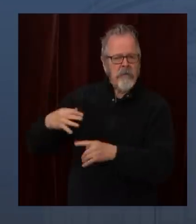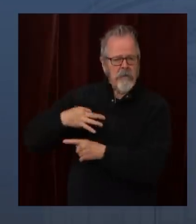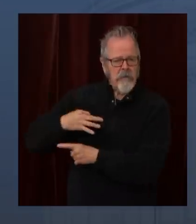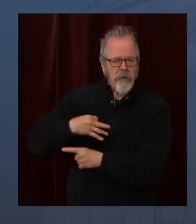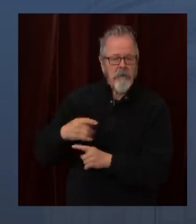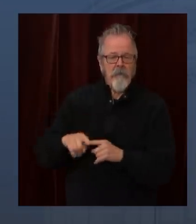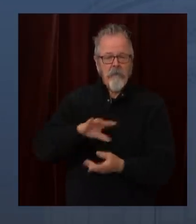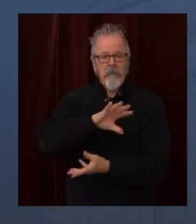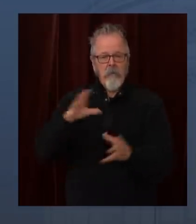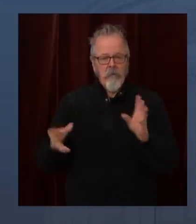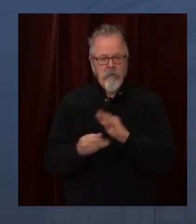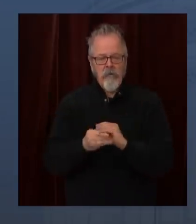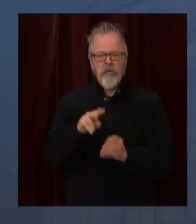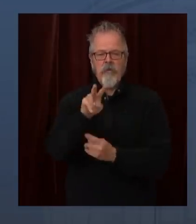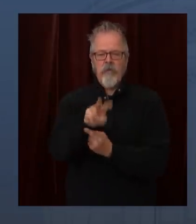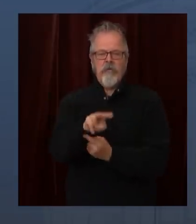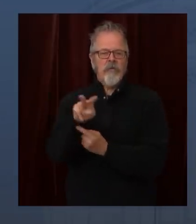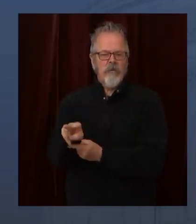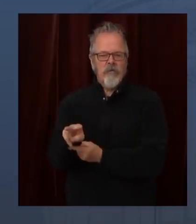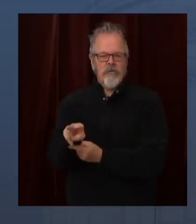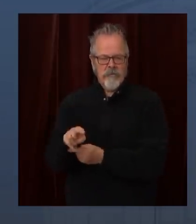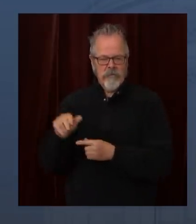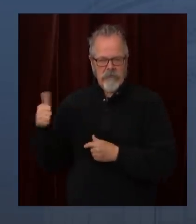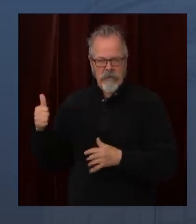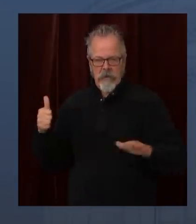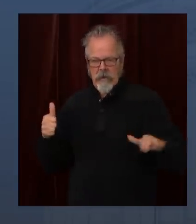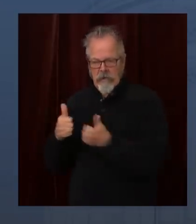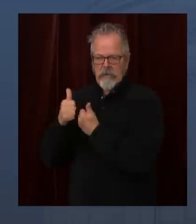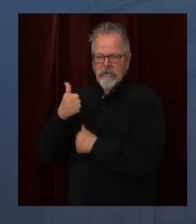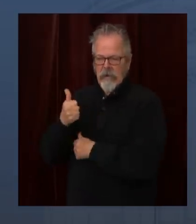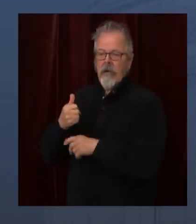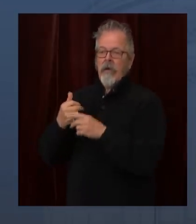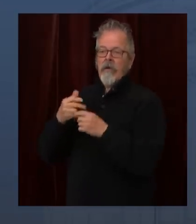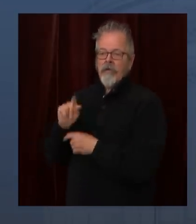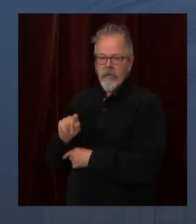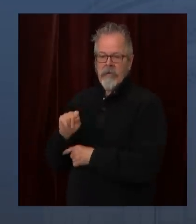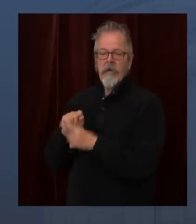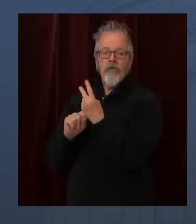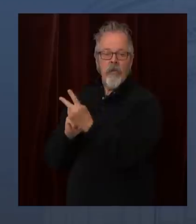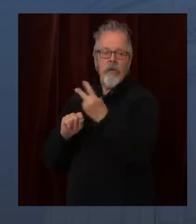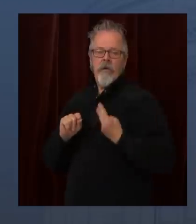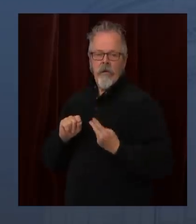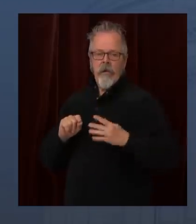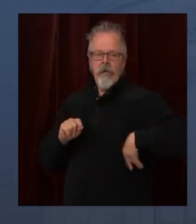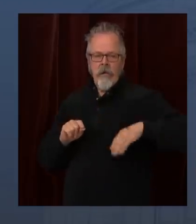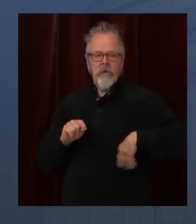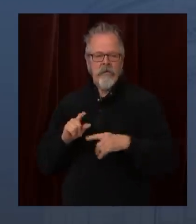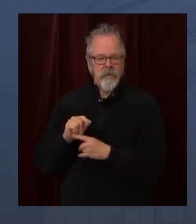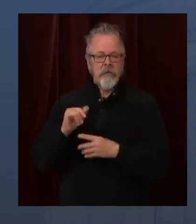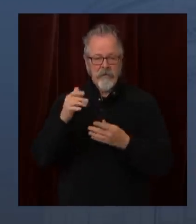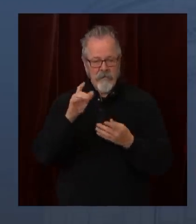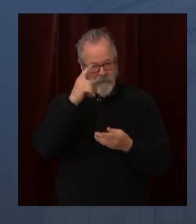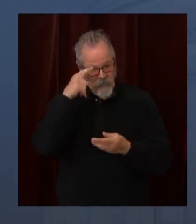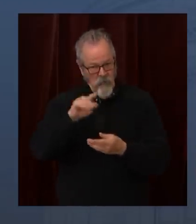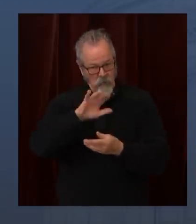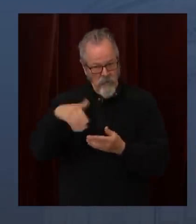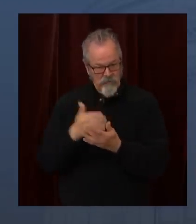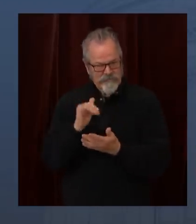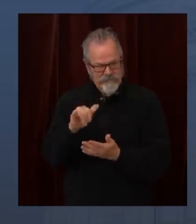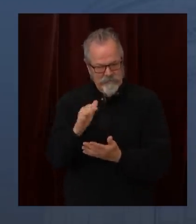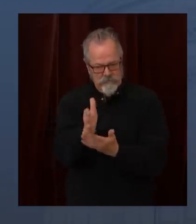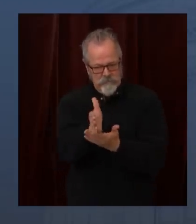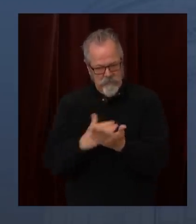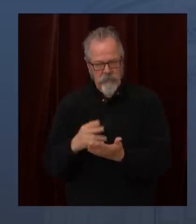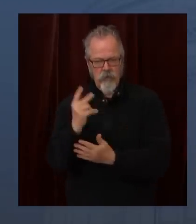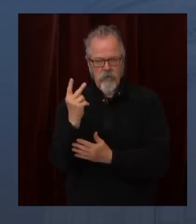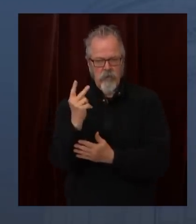counties represent about 30% of the state's population. As we open up more of our state, I